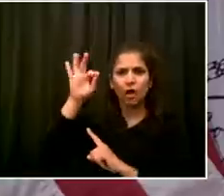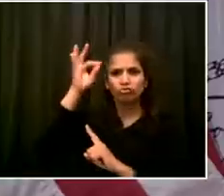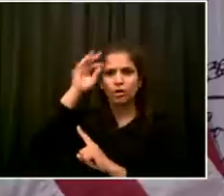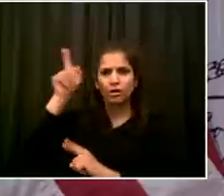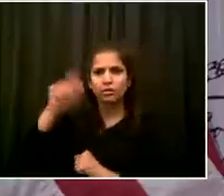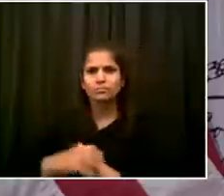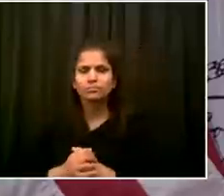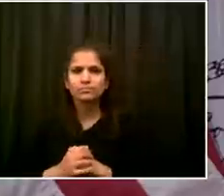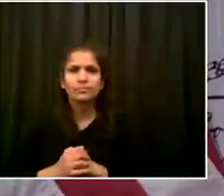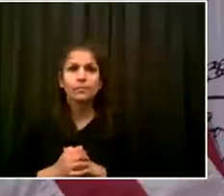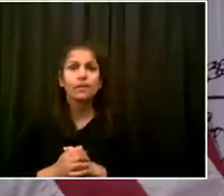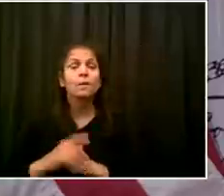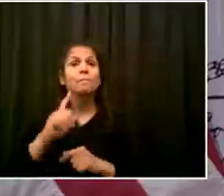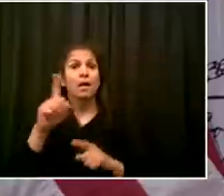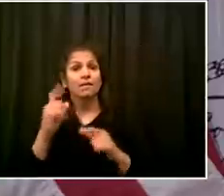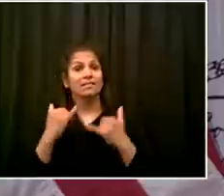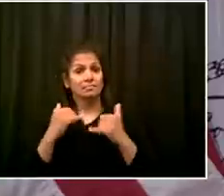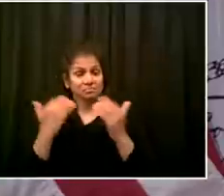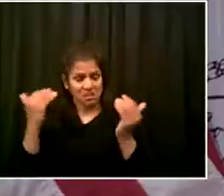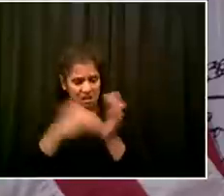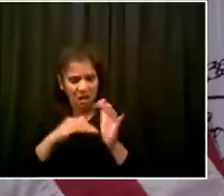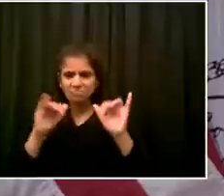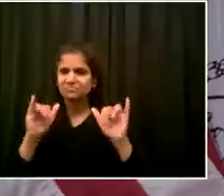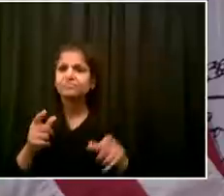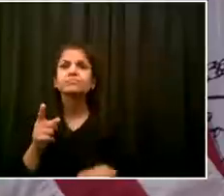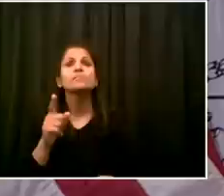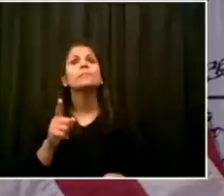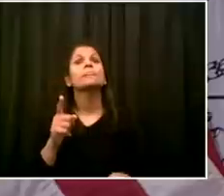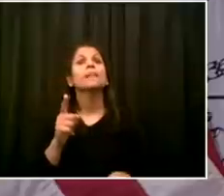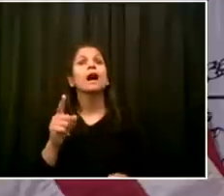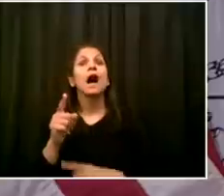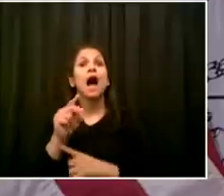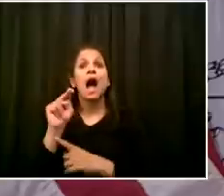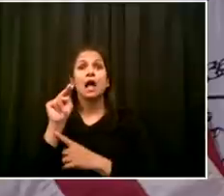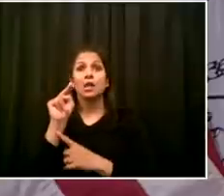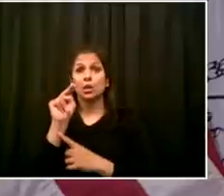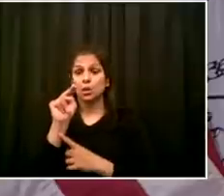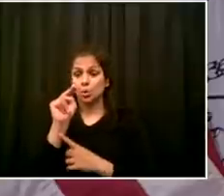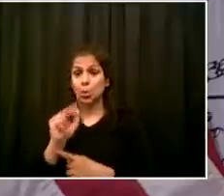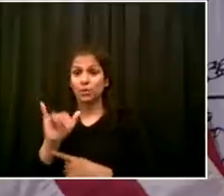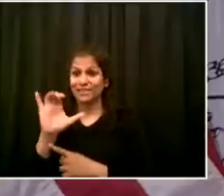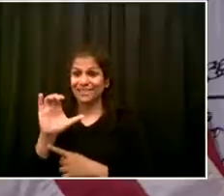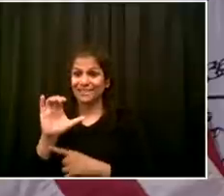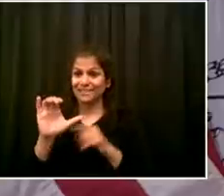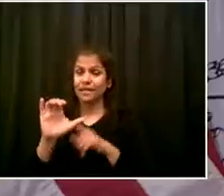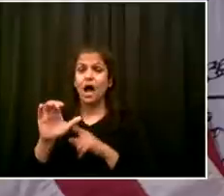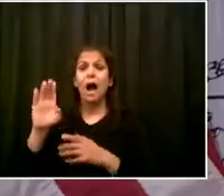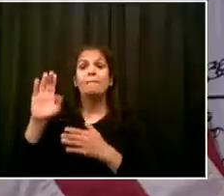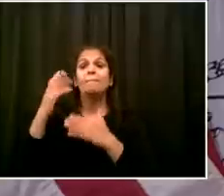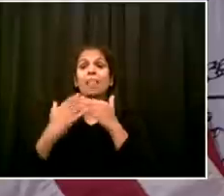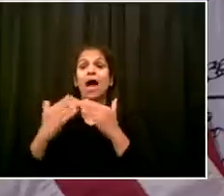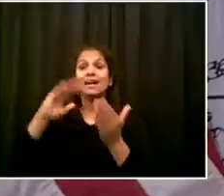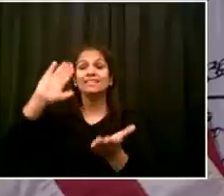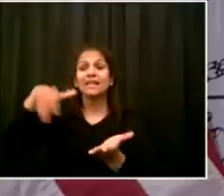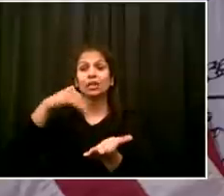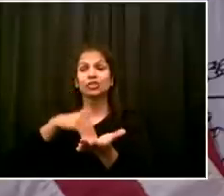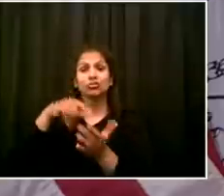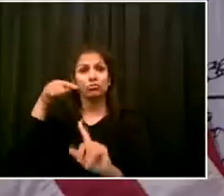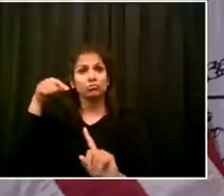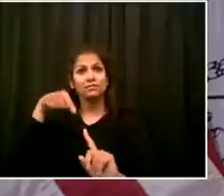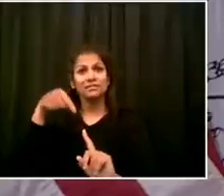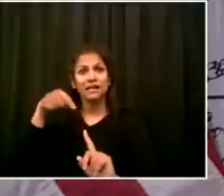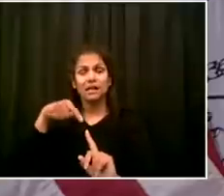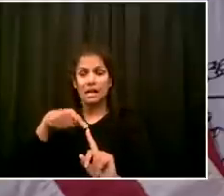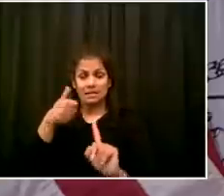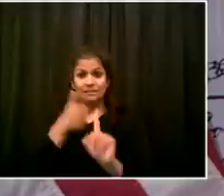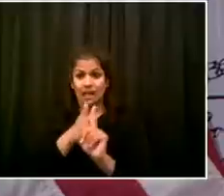the role we could play is, of course, advocating at the federal level, but we don't get to make the decisions, unfortunately. But Dr. Varma, I'll speak to that in